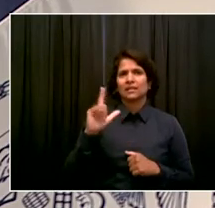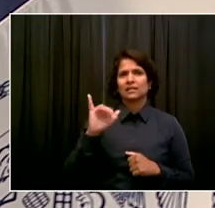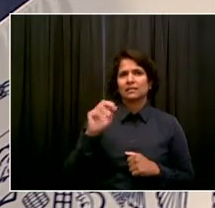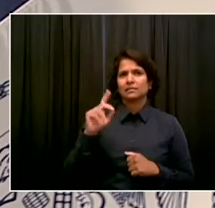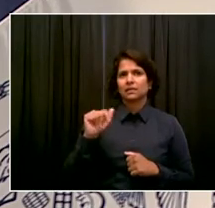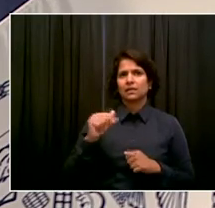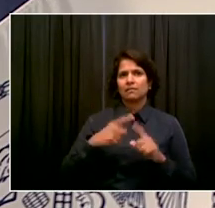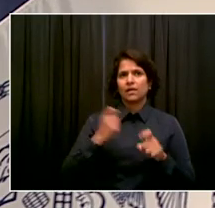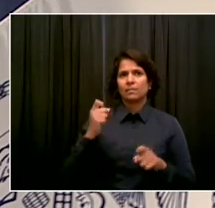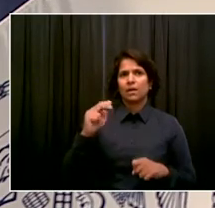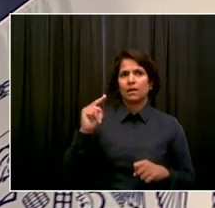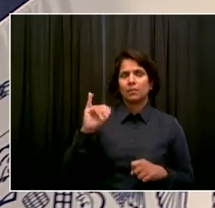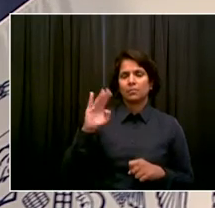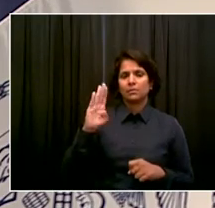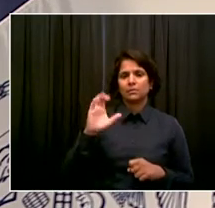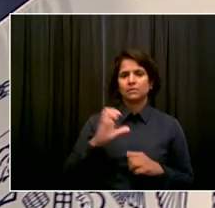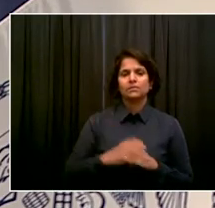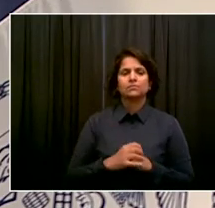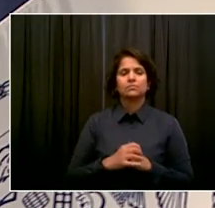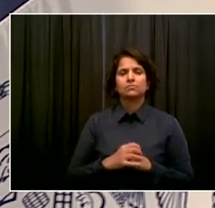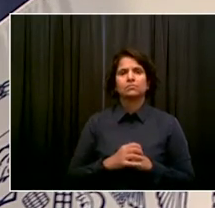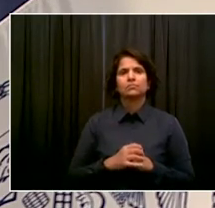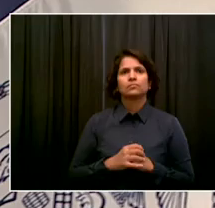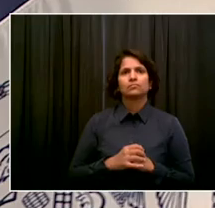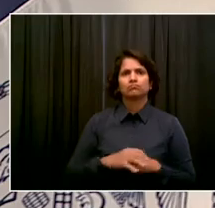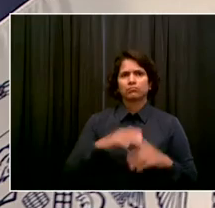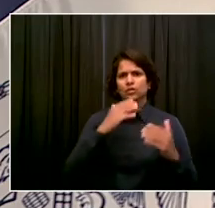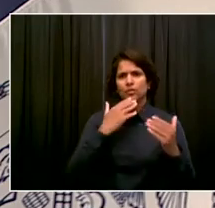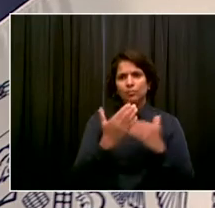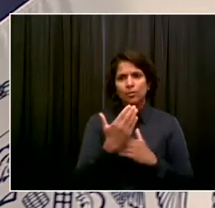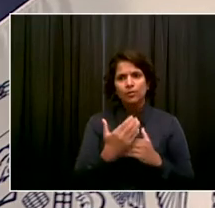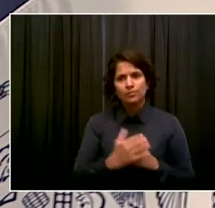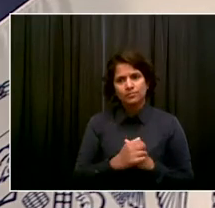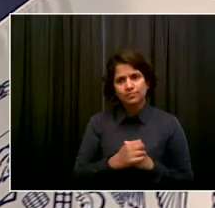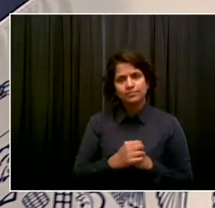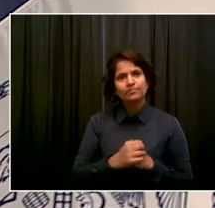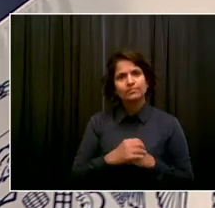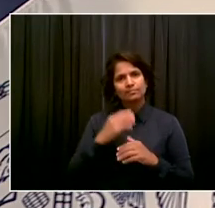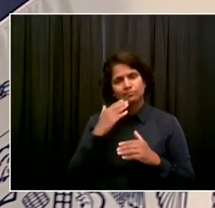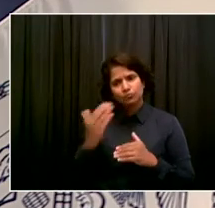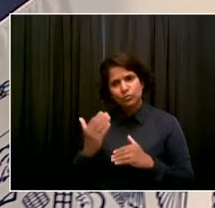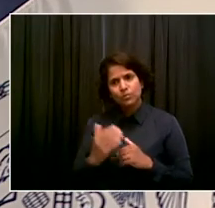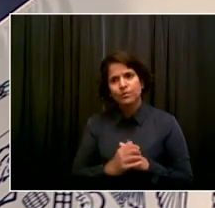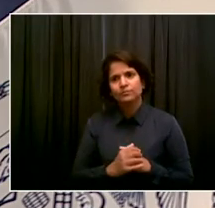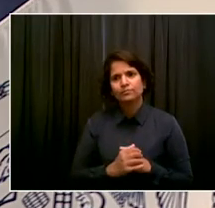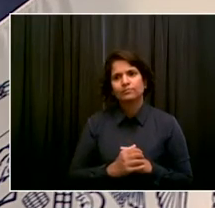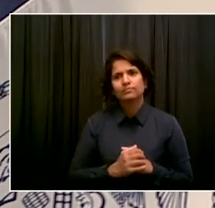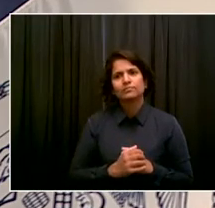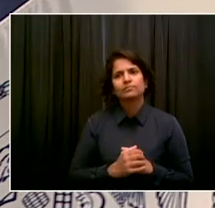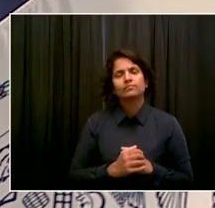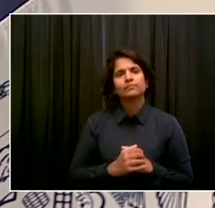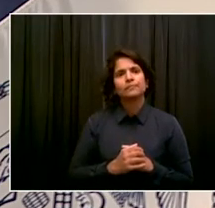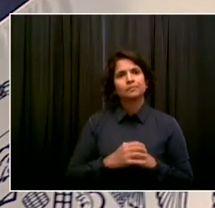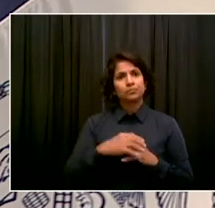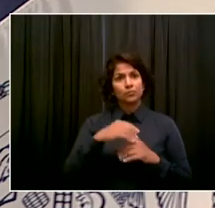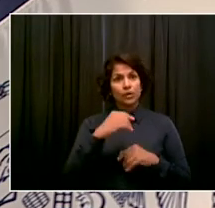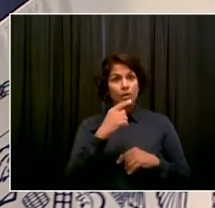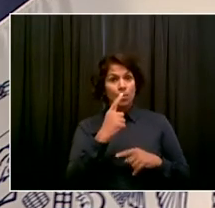Good morning, Mr. Mayor. Thank you for your time. How you doing, Linda? One of the events coming... I'm well, thank you. How are you doing? All right.